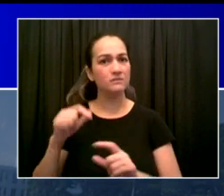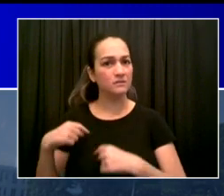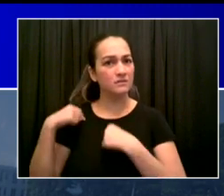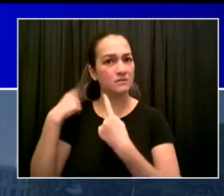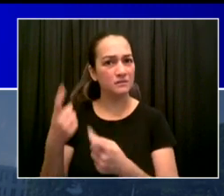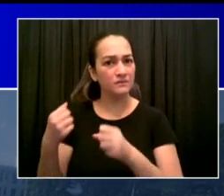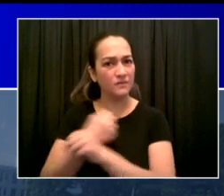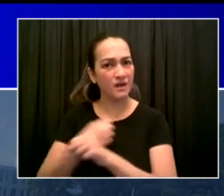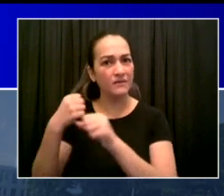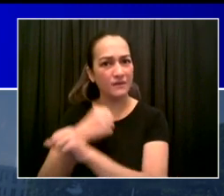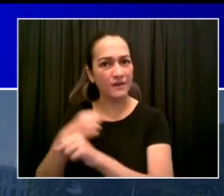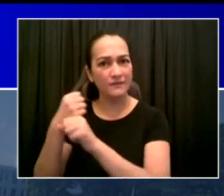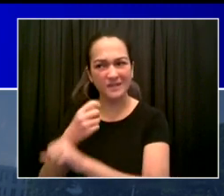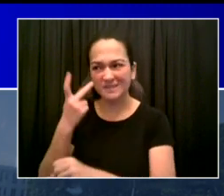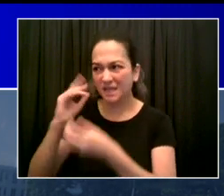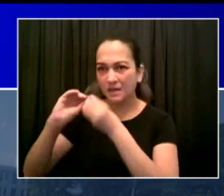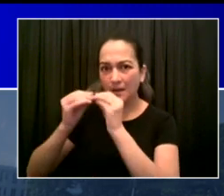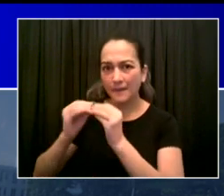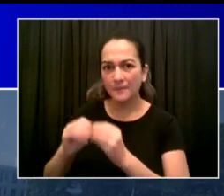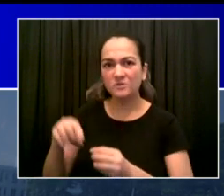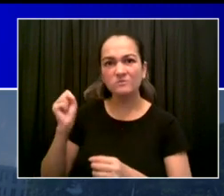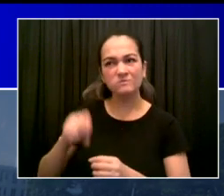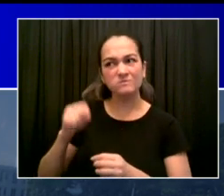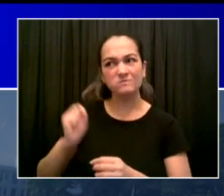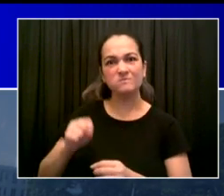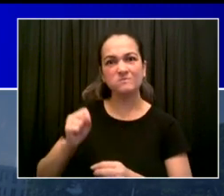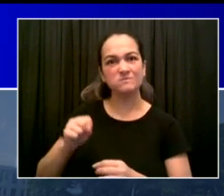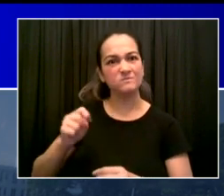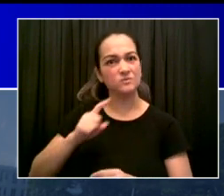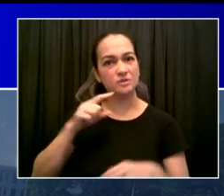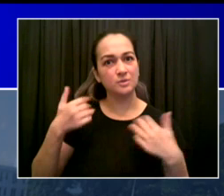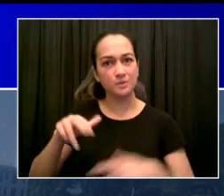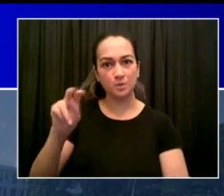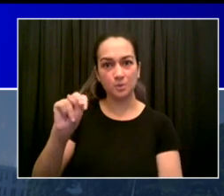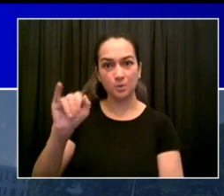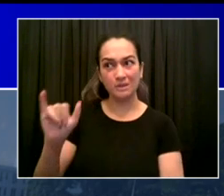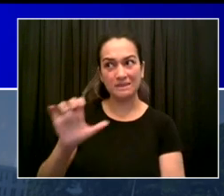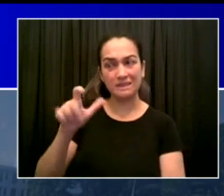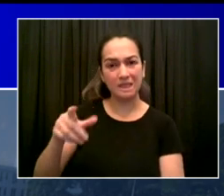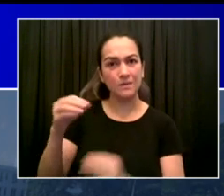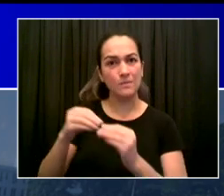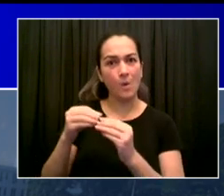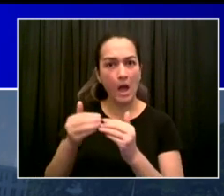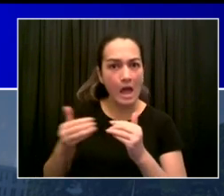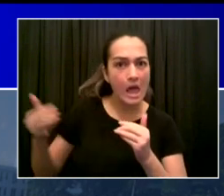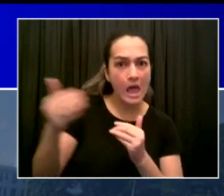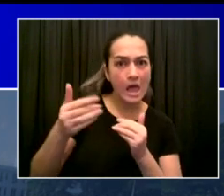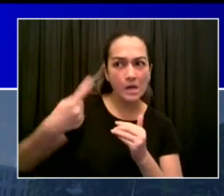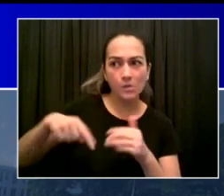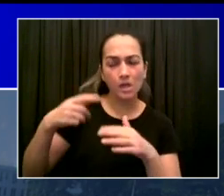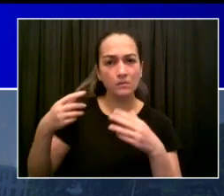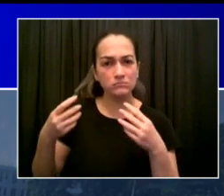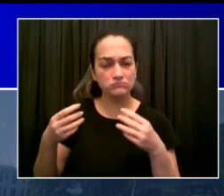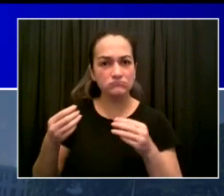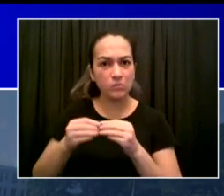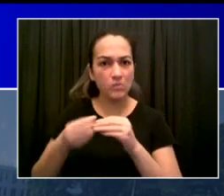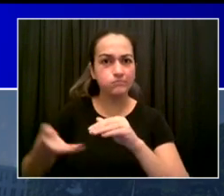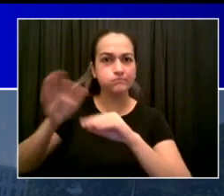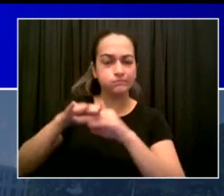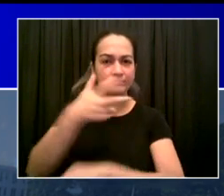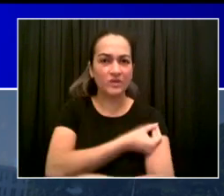The vaccination. The rate for New Yorkers, 12 to 17 years old is up 22 percent